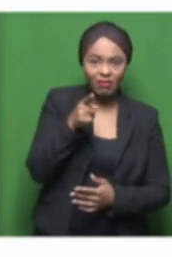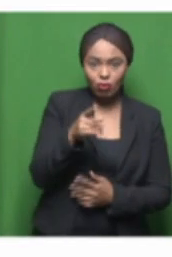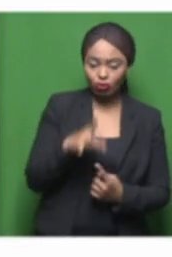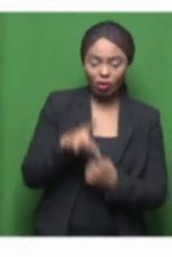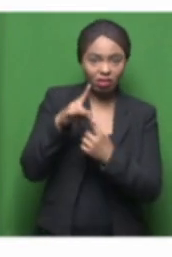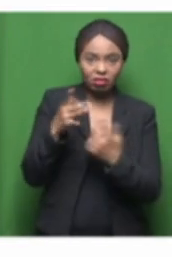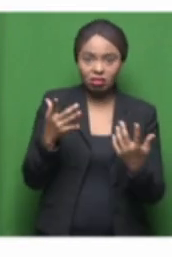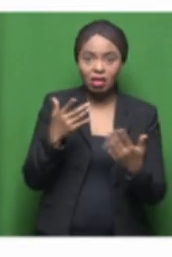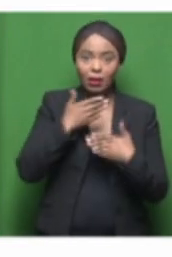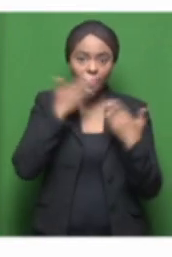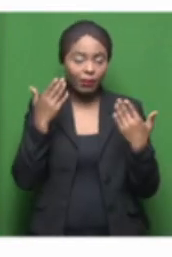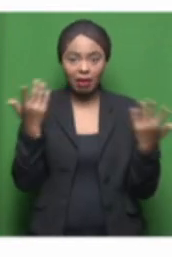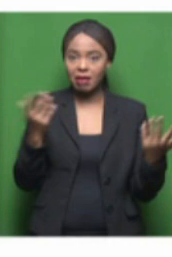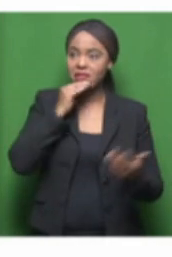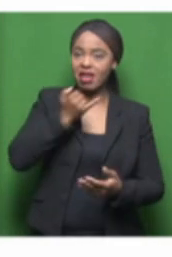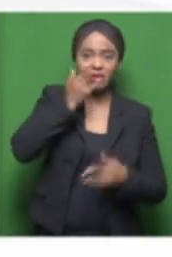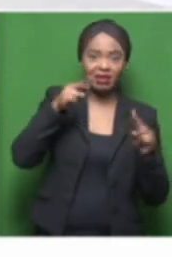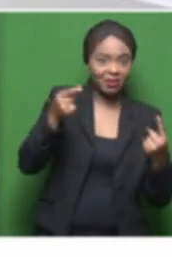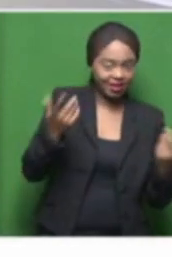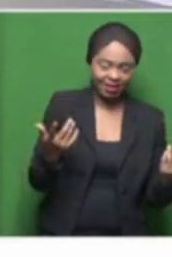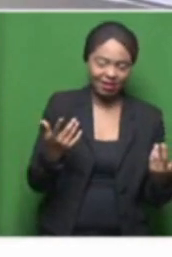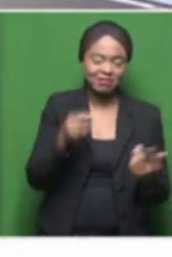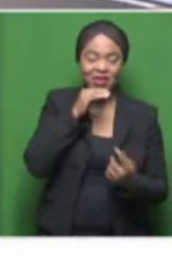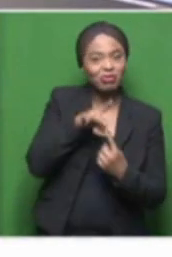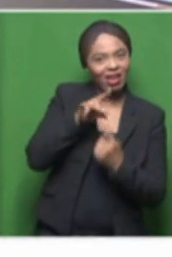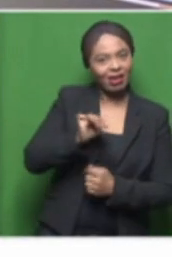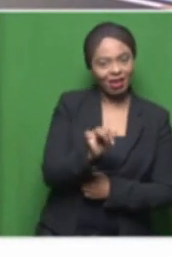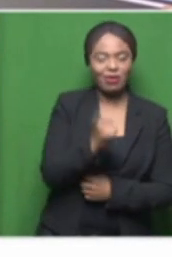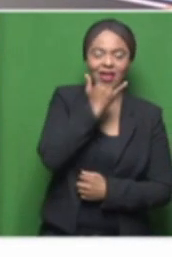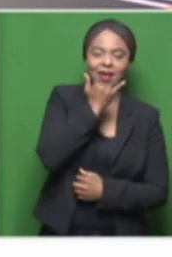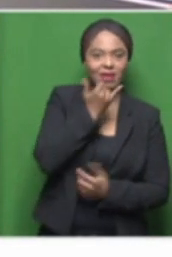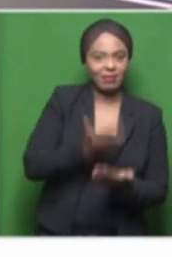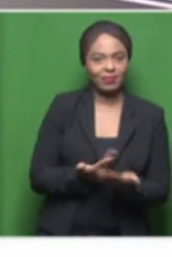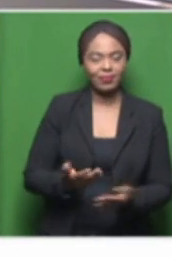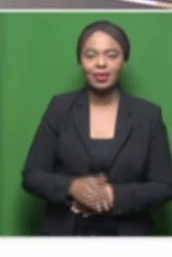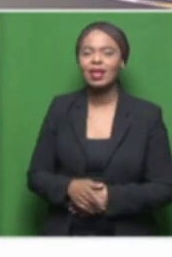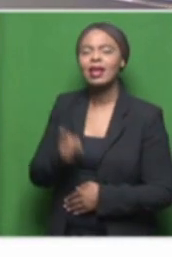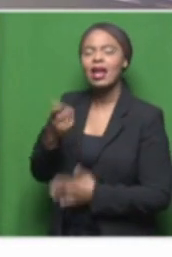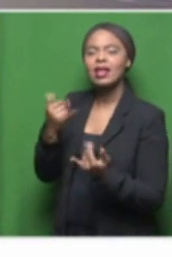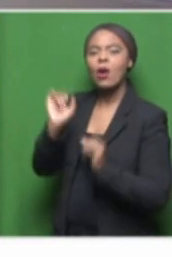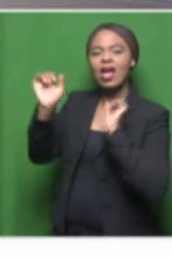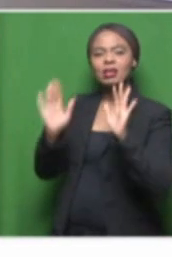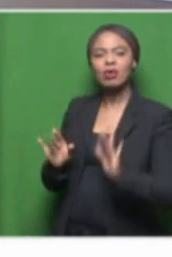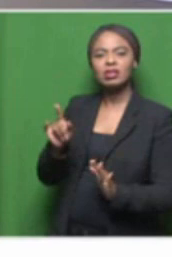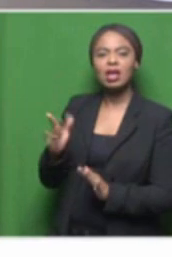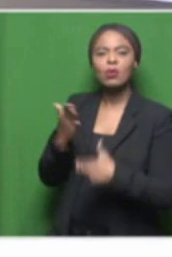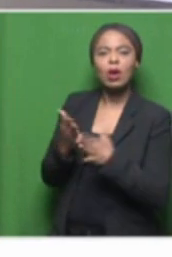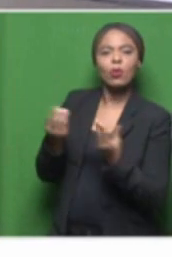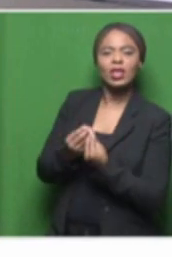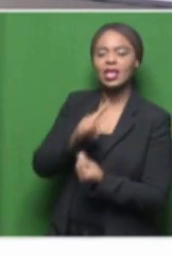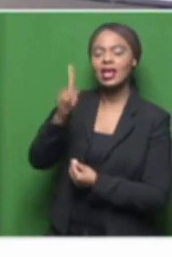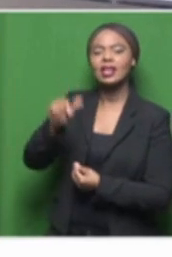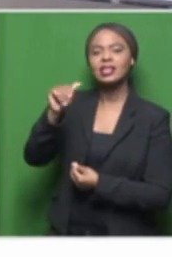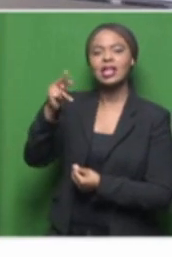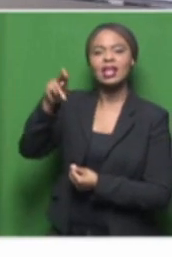it is a choice. Considering that this is your first solo exhibition, talk to us about working alongside with Zanele as the